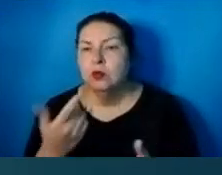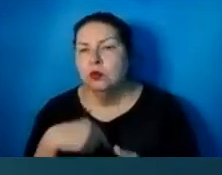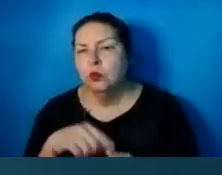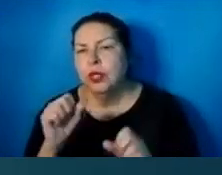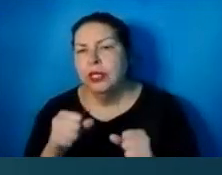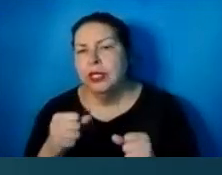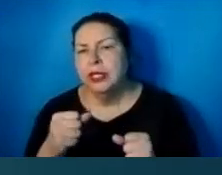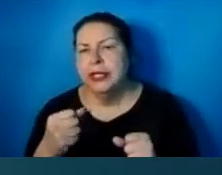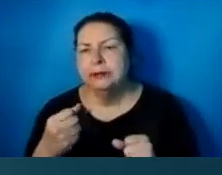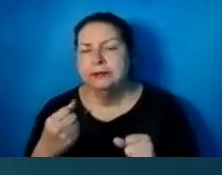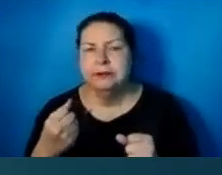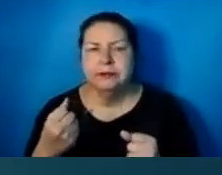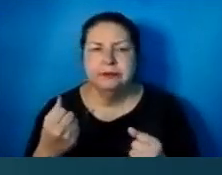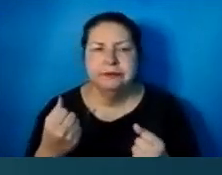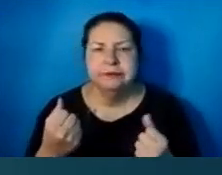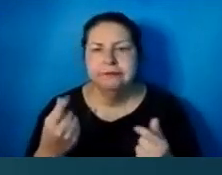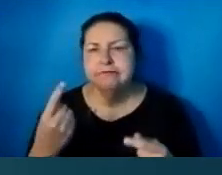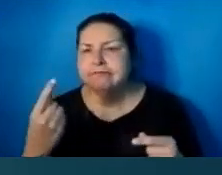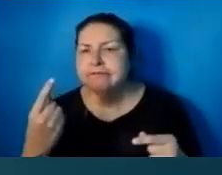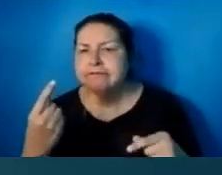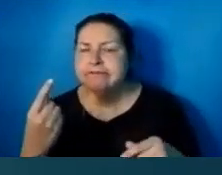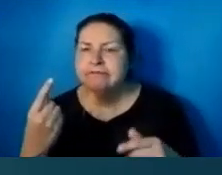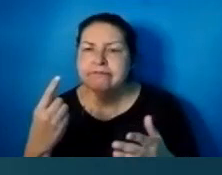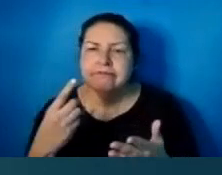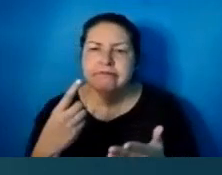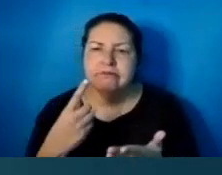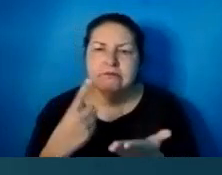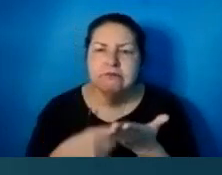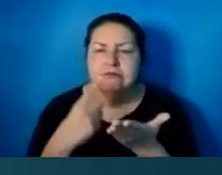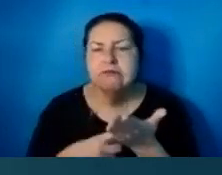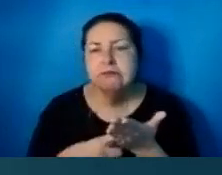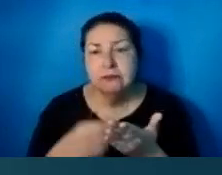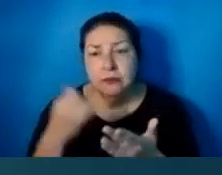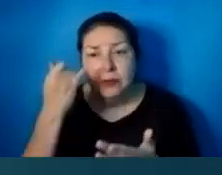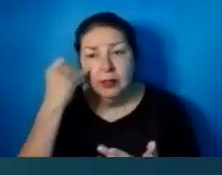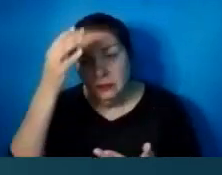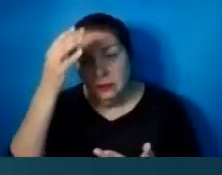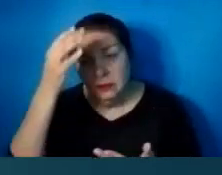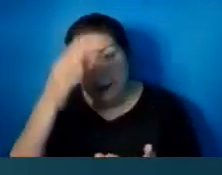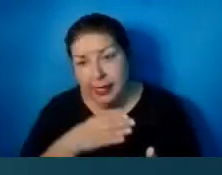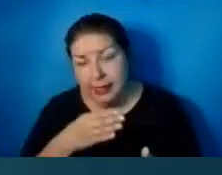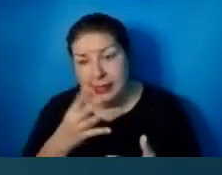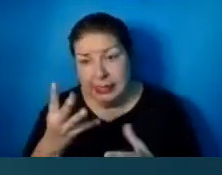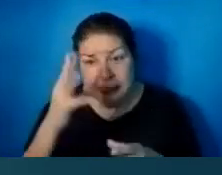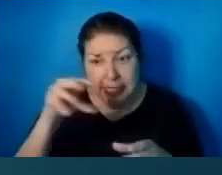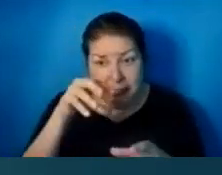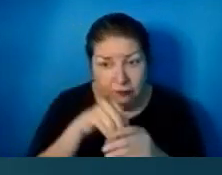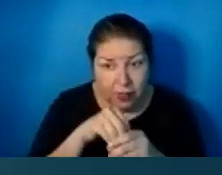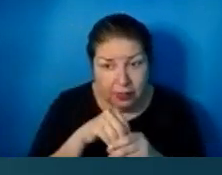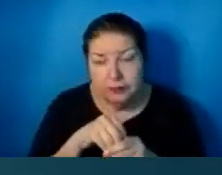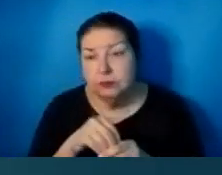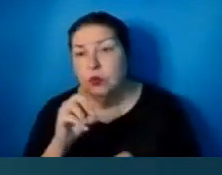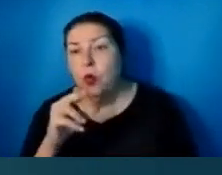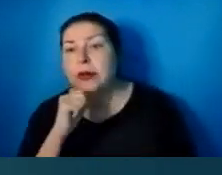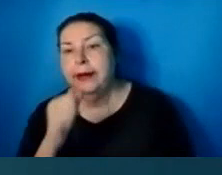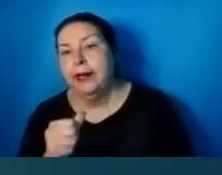some things about that, whether the man is involved or not. But for this, we're just going